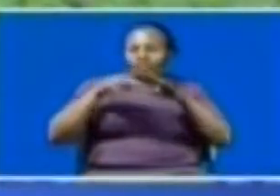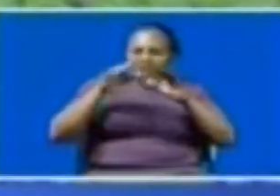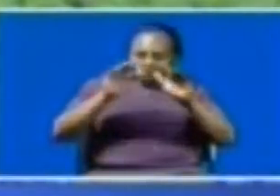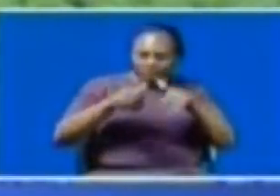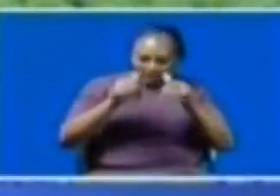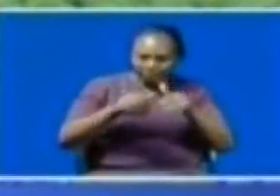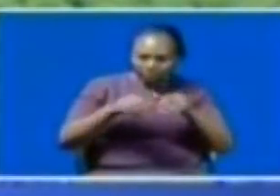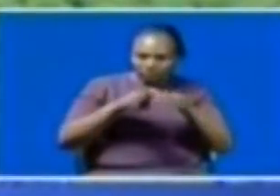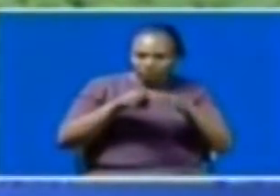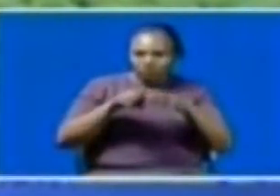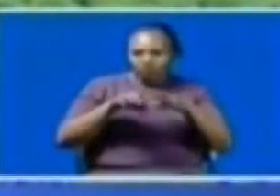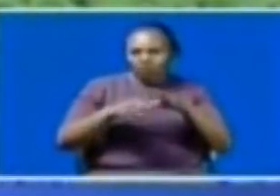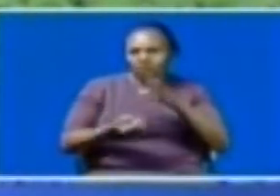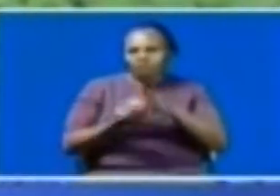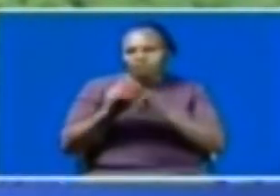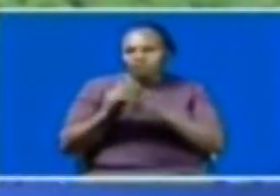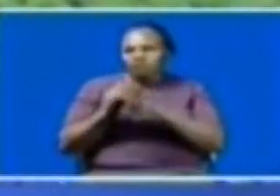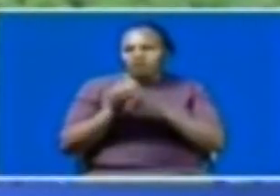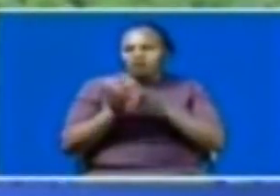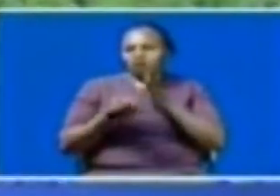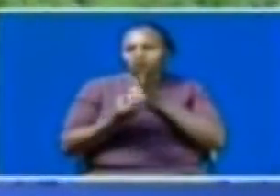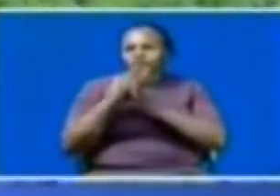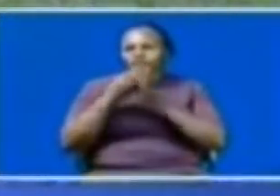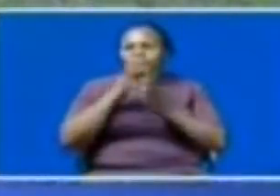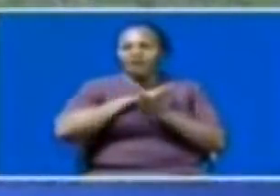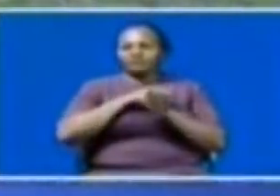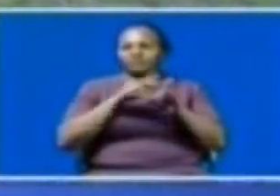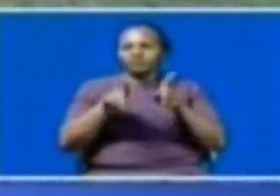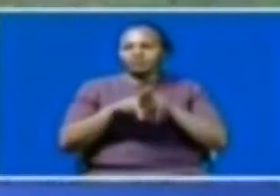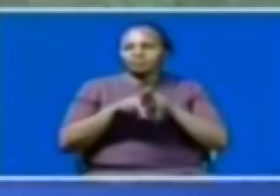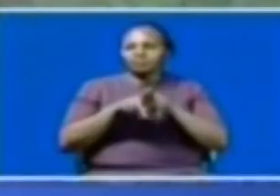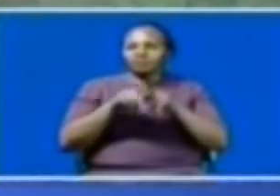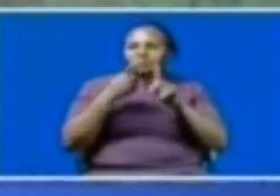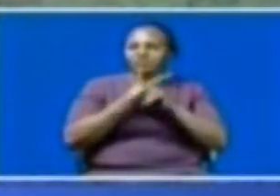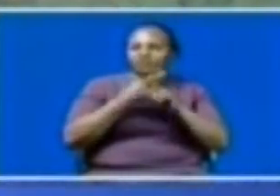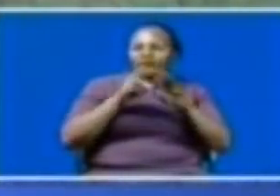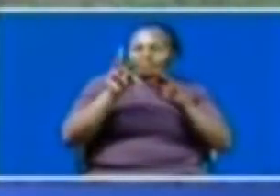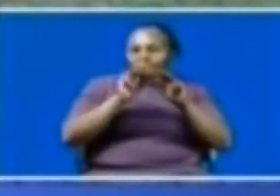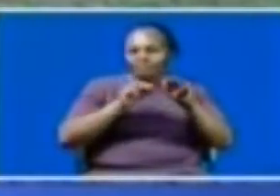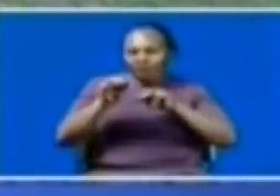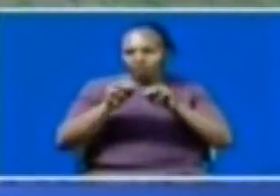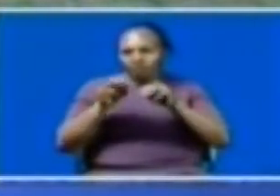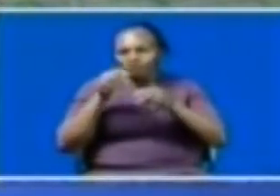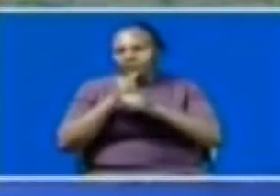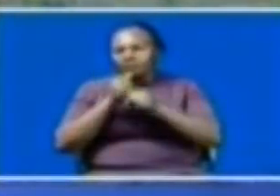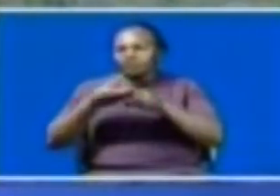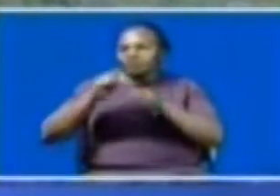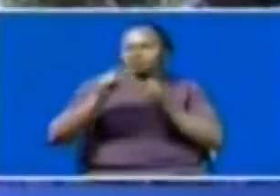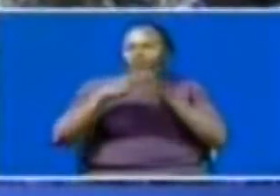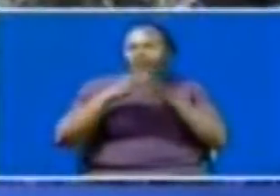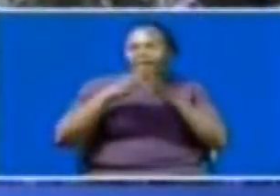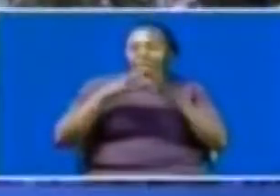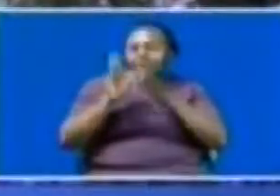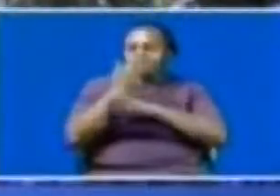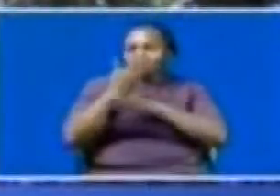to the crops that they plant there and the trees benefit too. Several methods have been tried and suggested to increase tree cover.